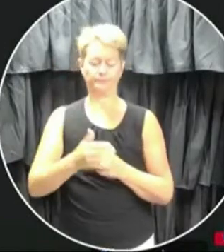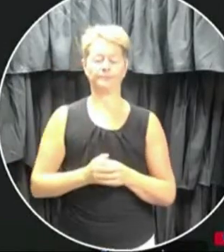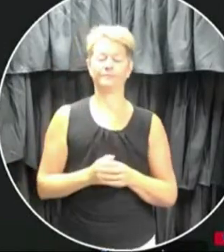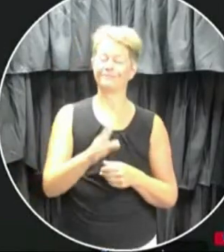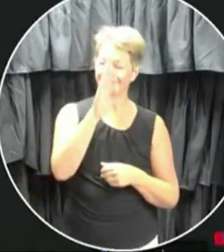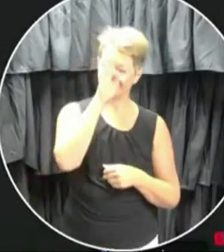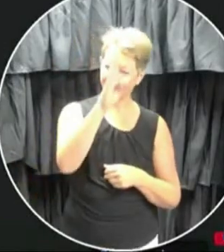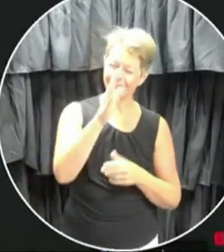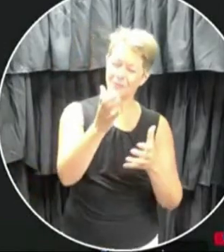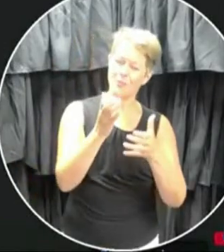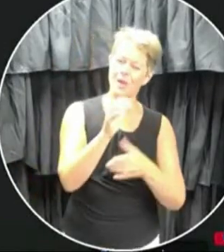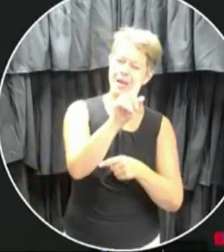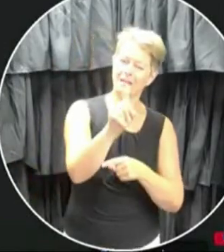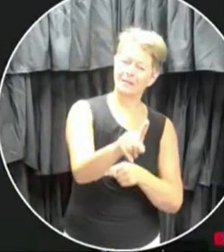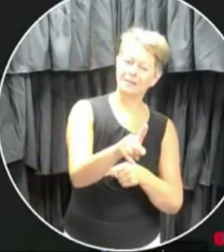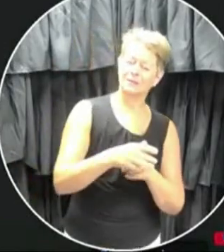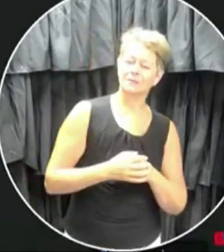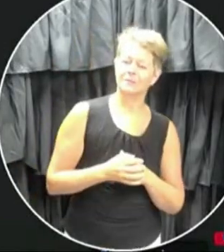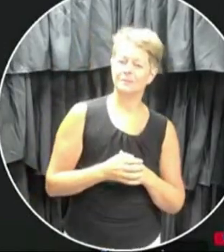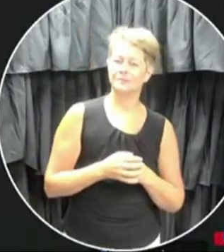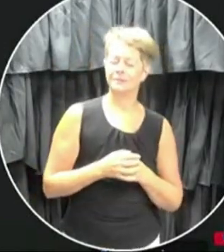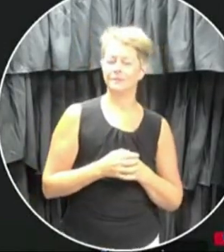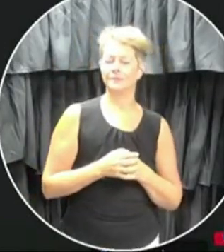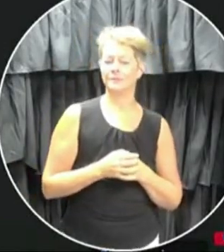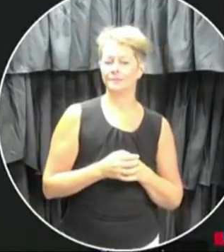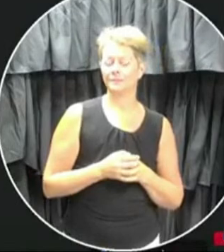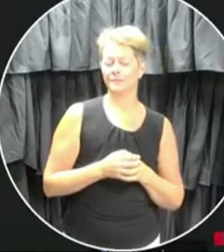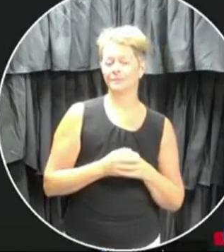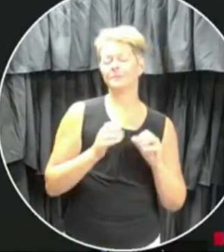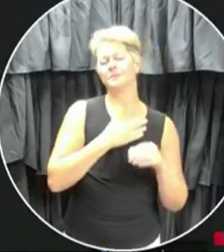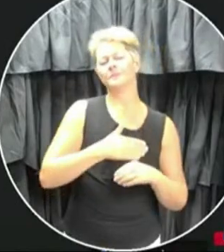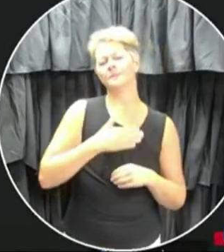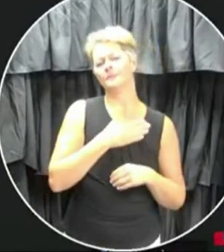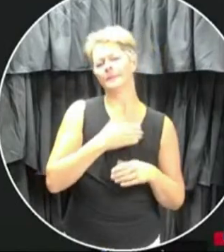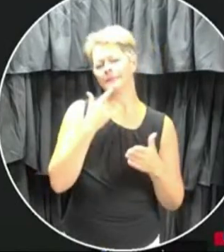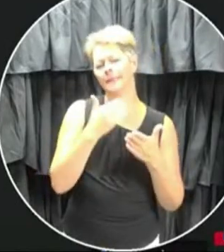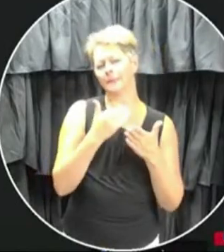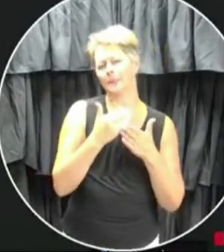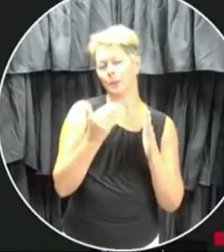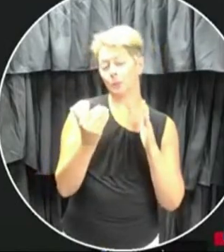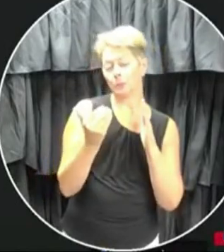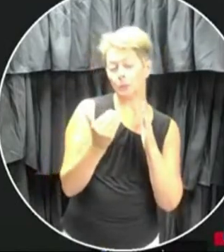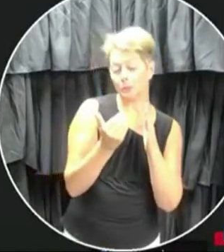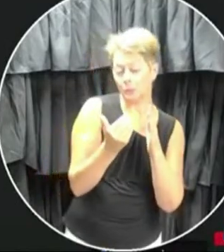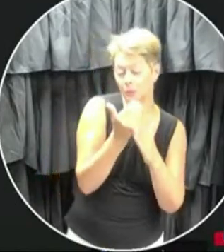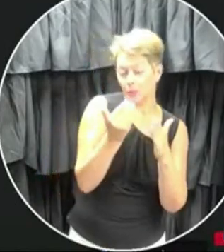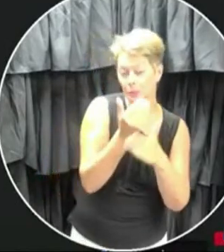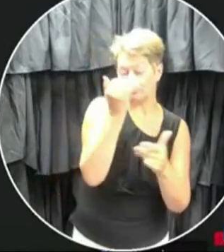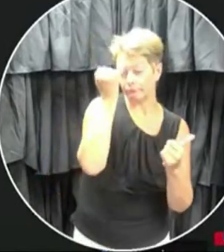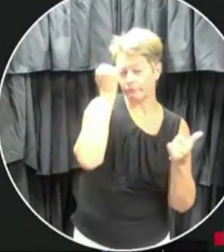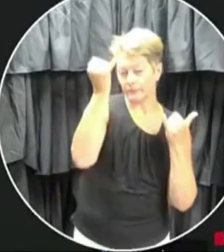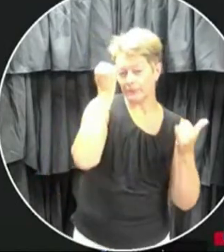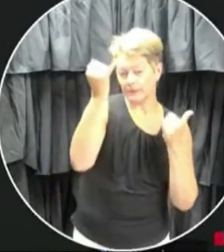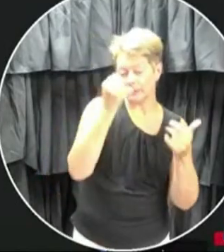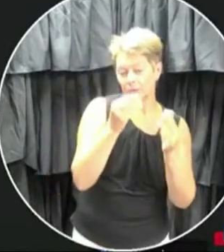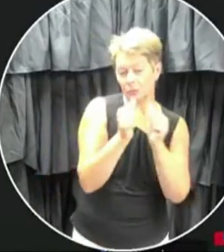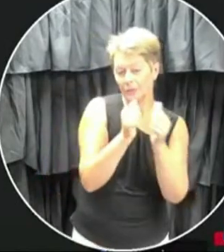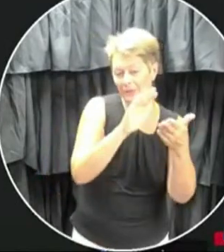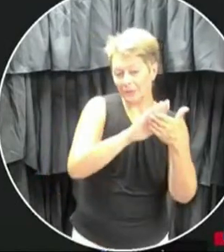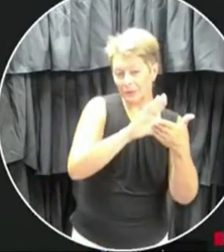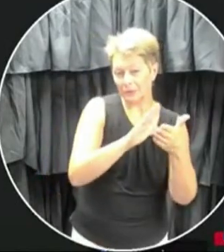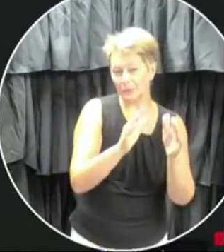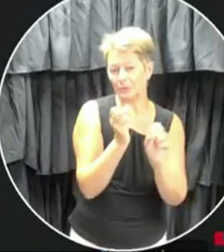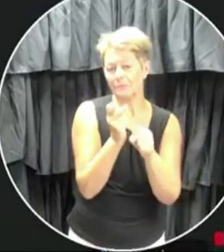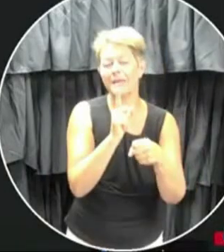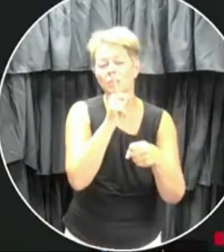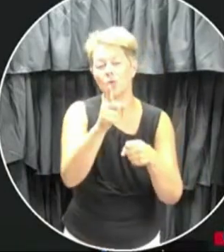Hi, I want to ask a question about ventilation in schools. Can you talk about some of the new things you're doing to make sure that schools are